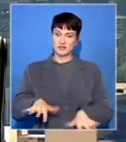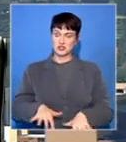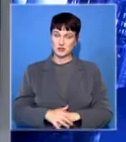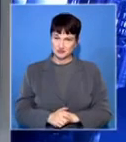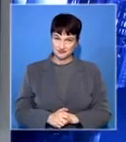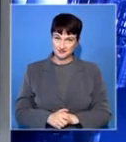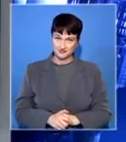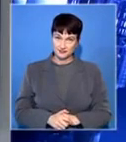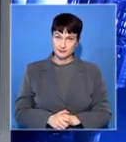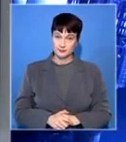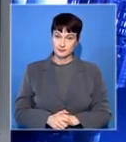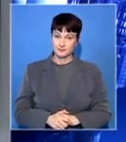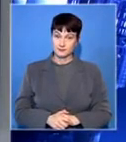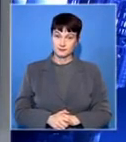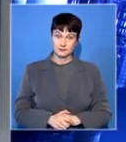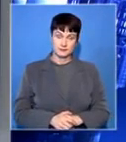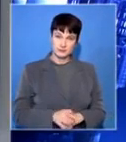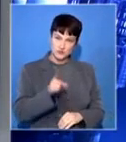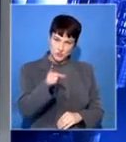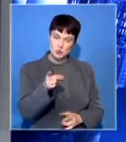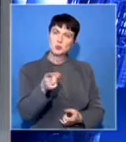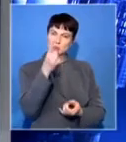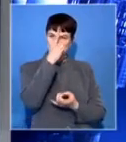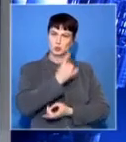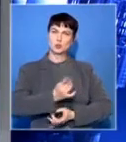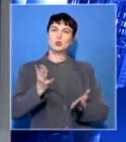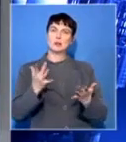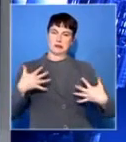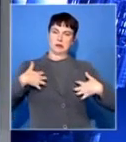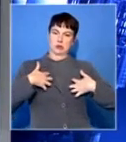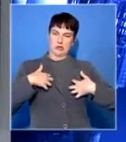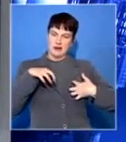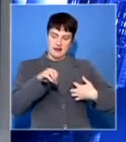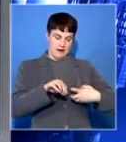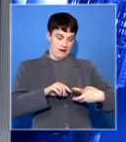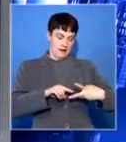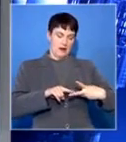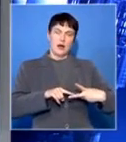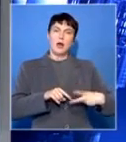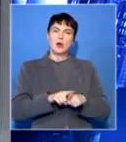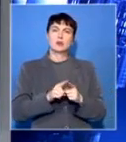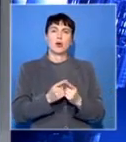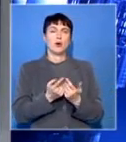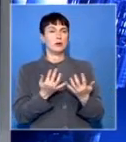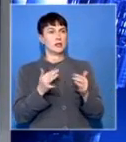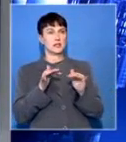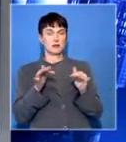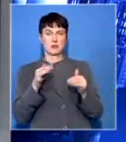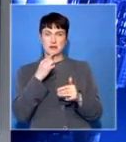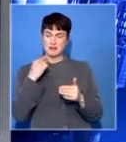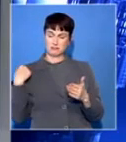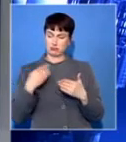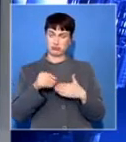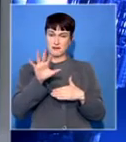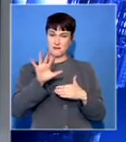You have raised concern, and a lot of people have raised concern, that this dragged on for five